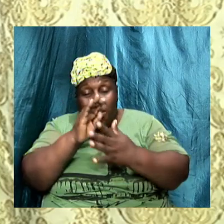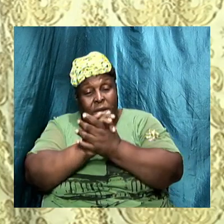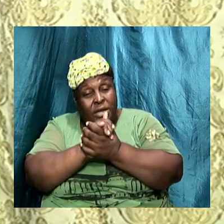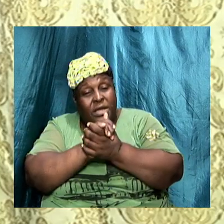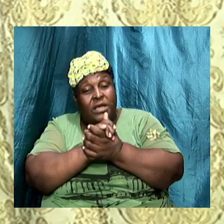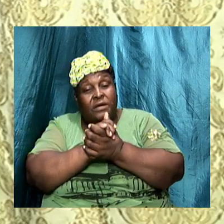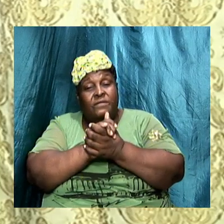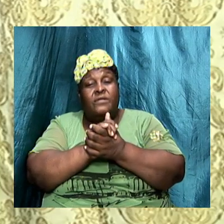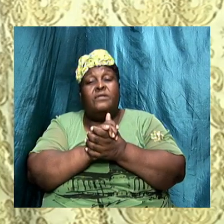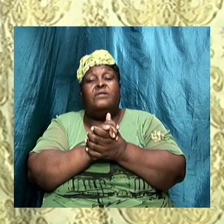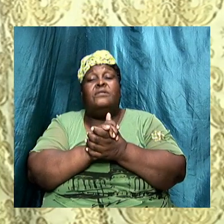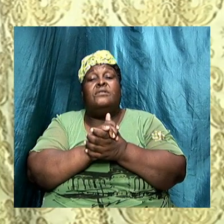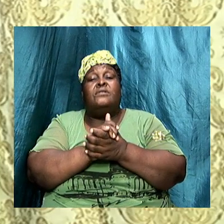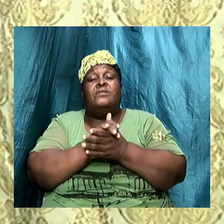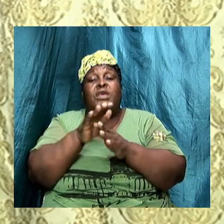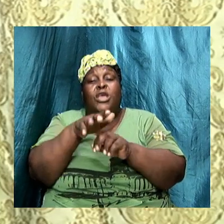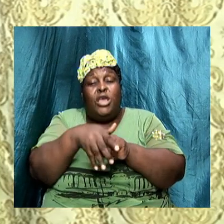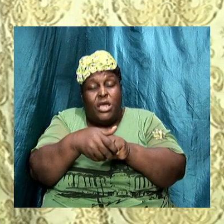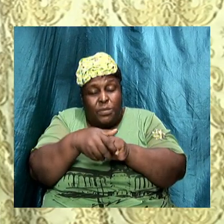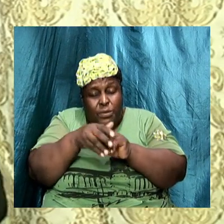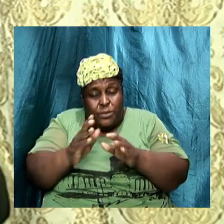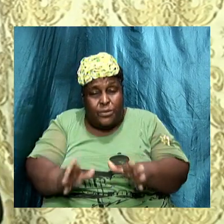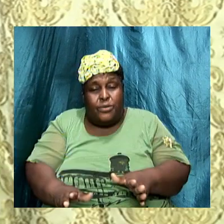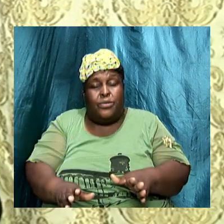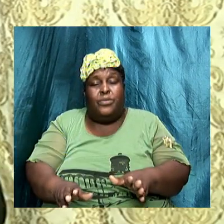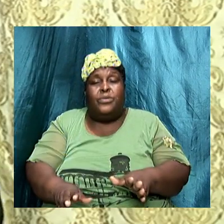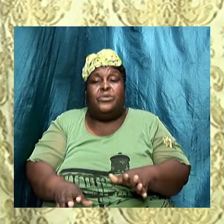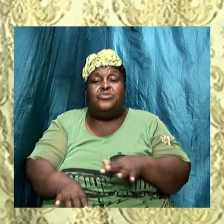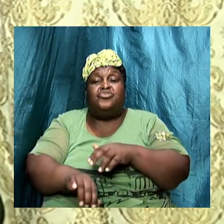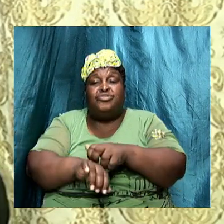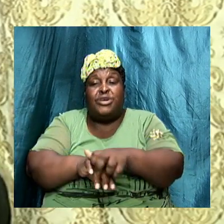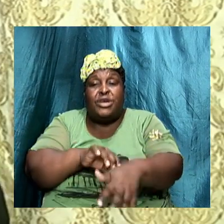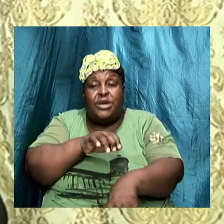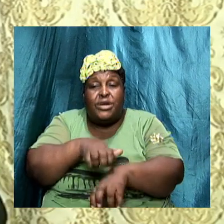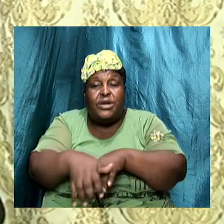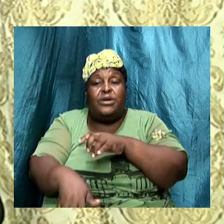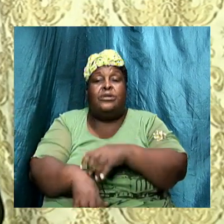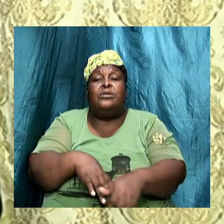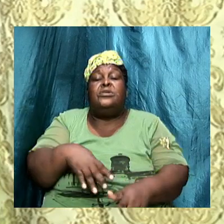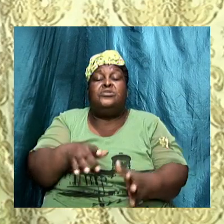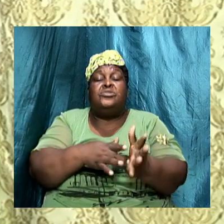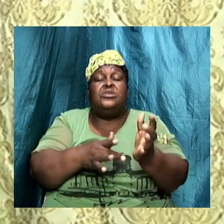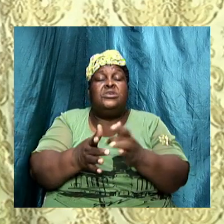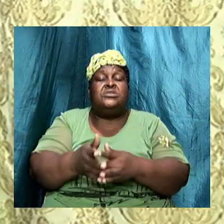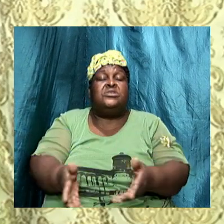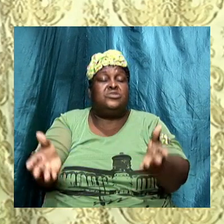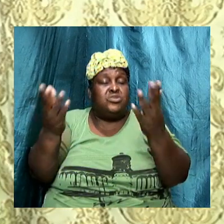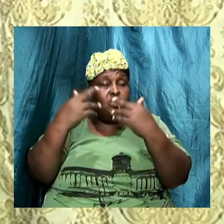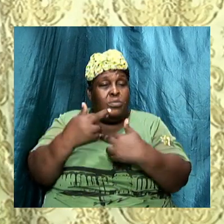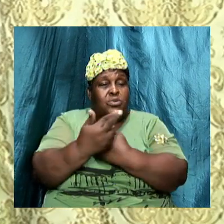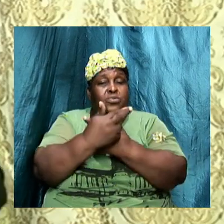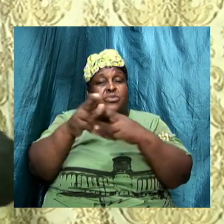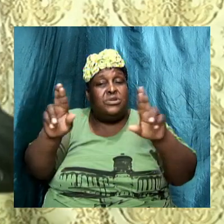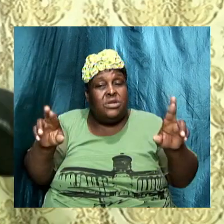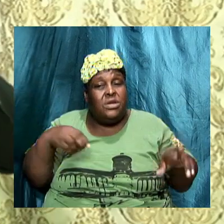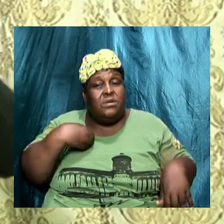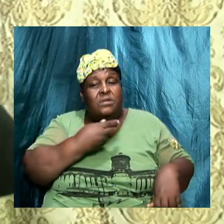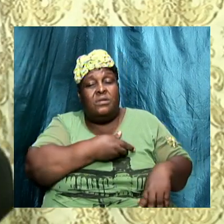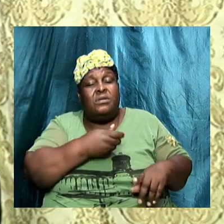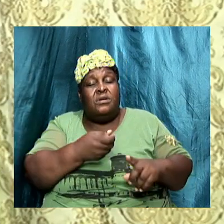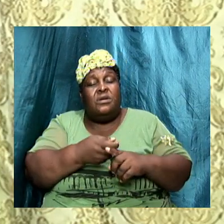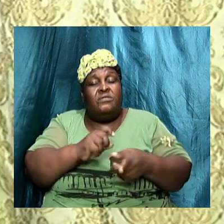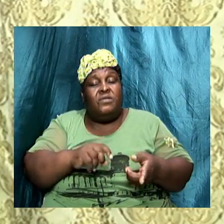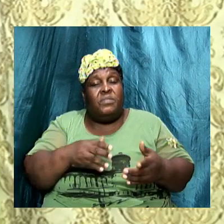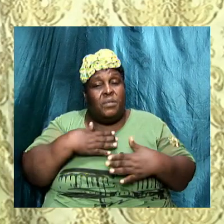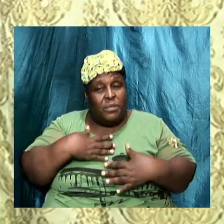doubt your eternal redemption Christ is coming to redeem us from this body of death and if you